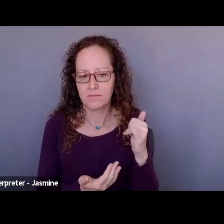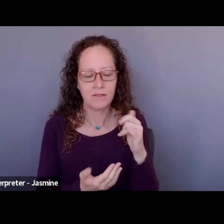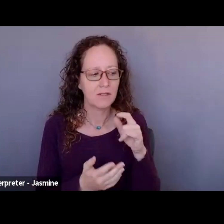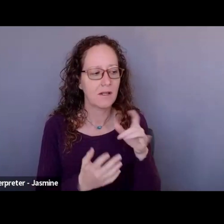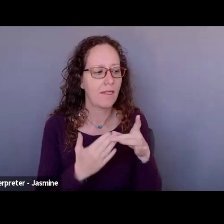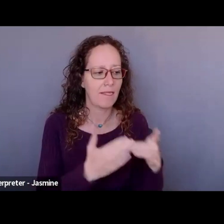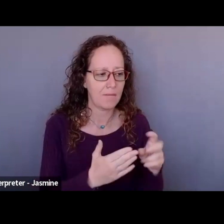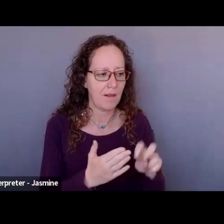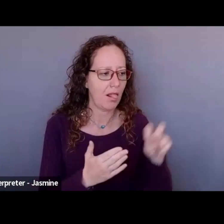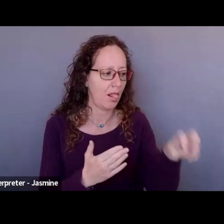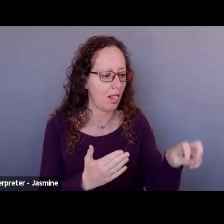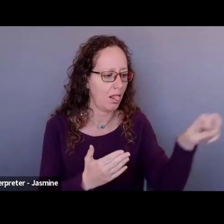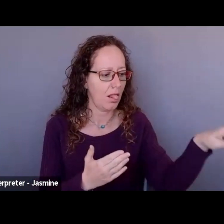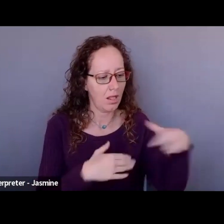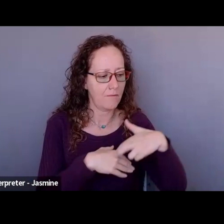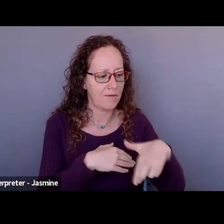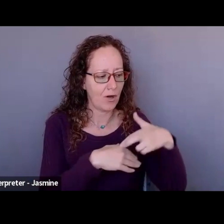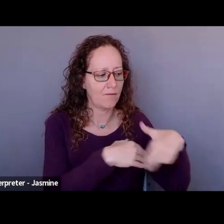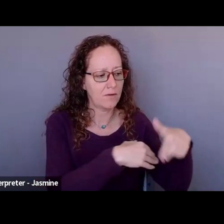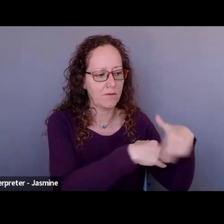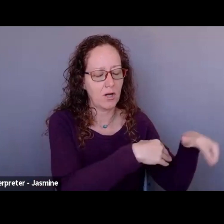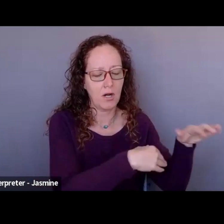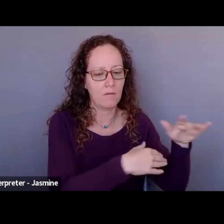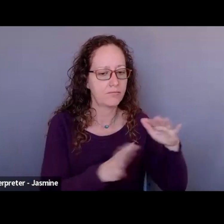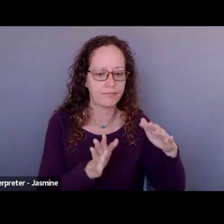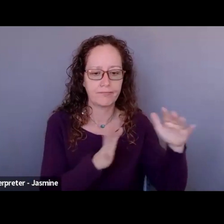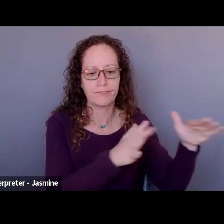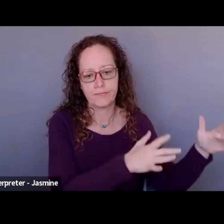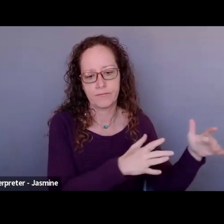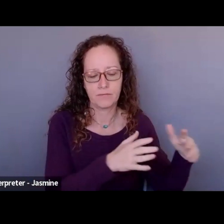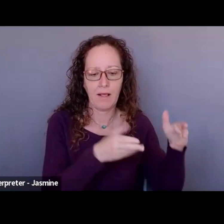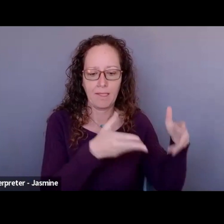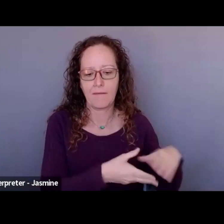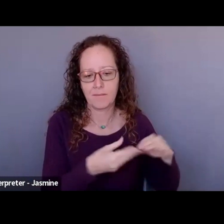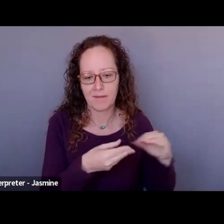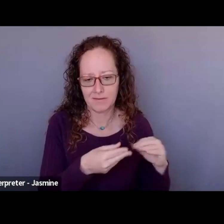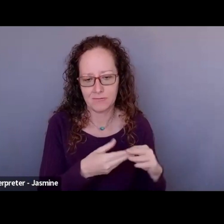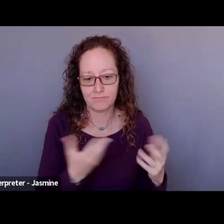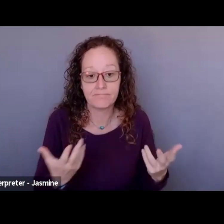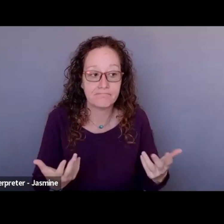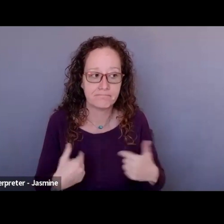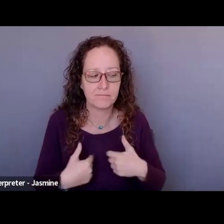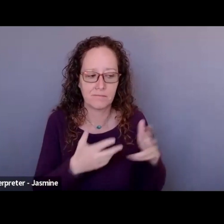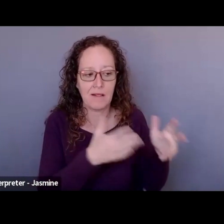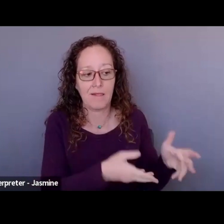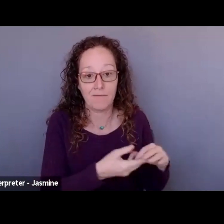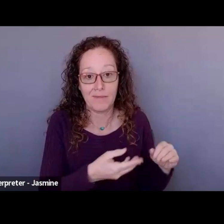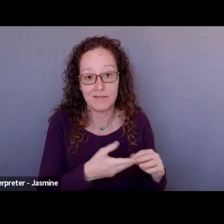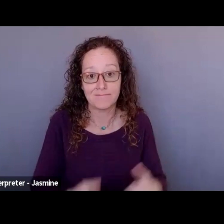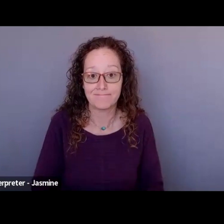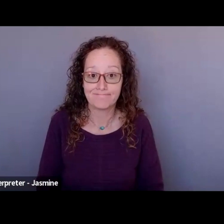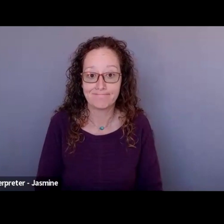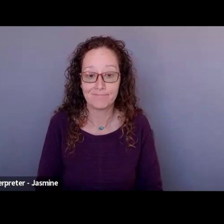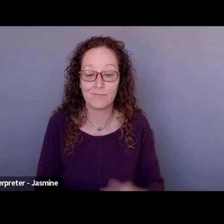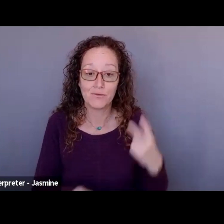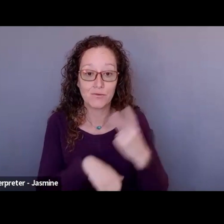directed me to a third office, that ended up on a voicemail. So I left a voicemail. Two days